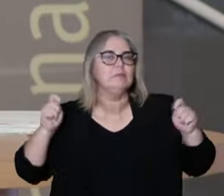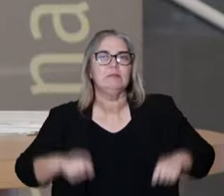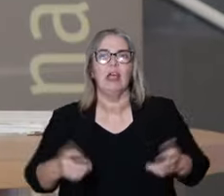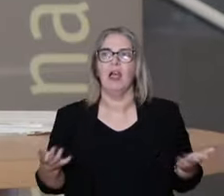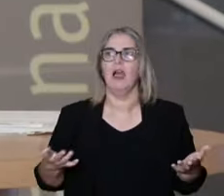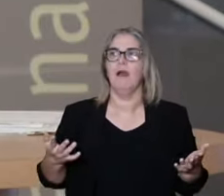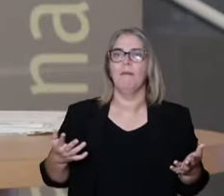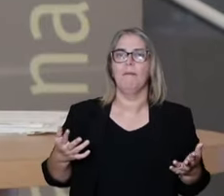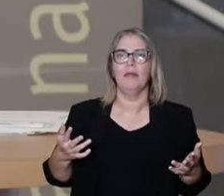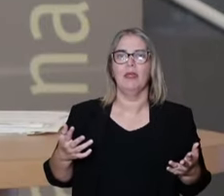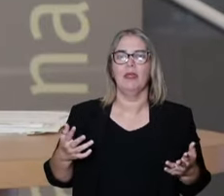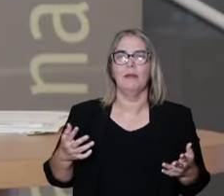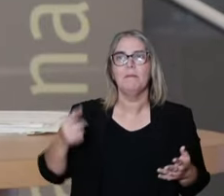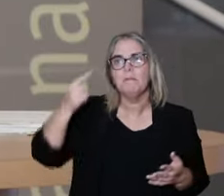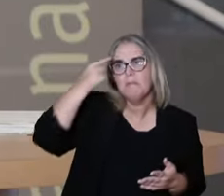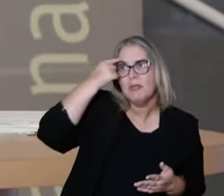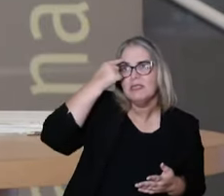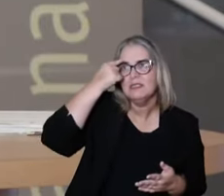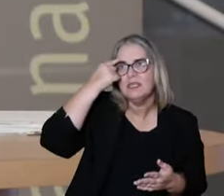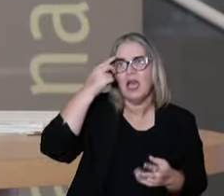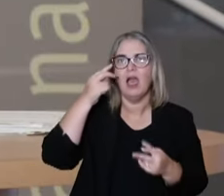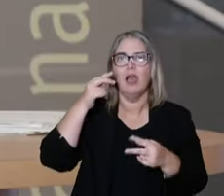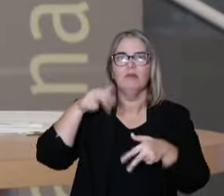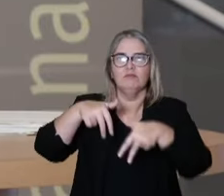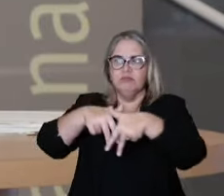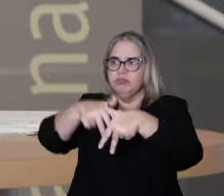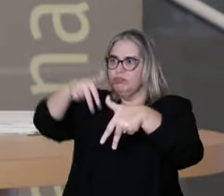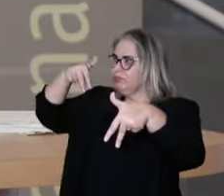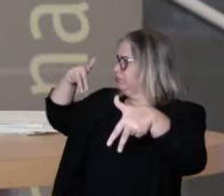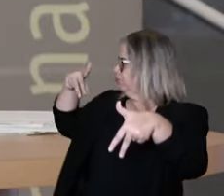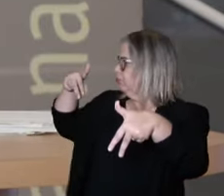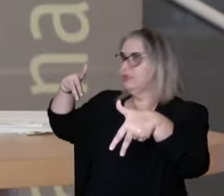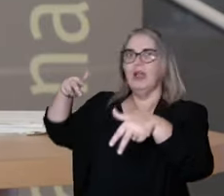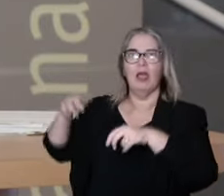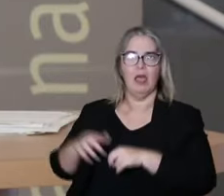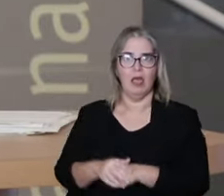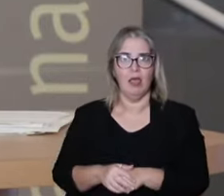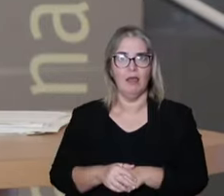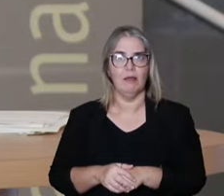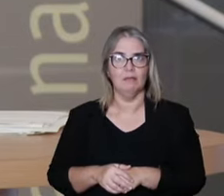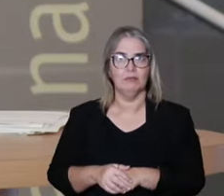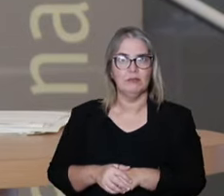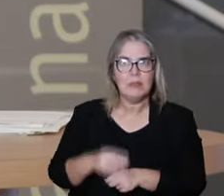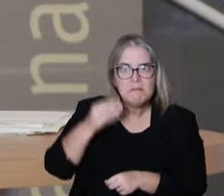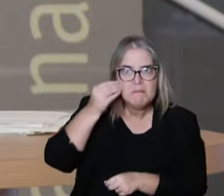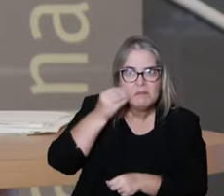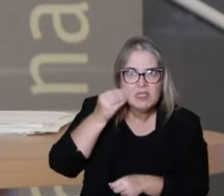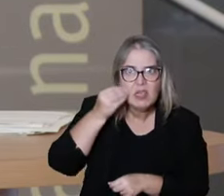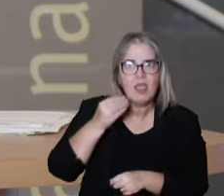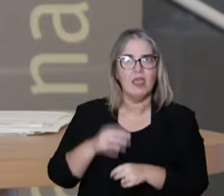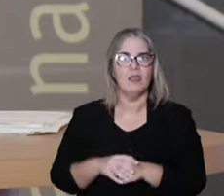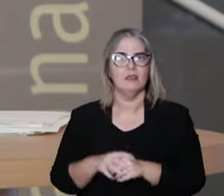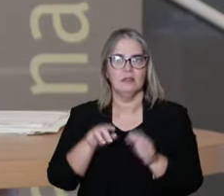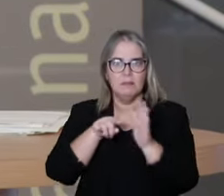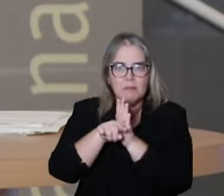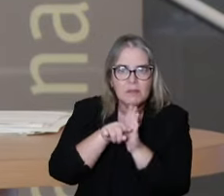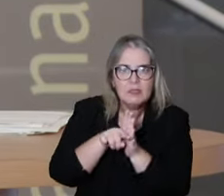possibility of looking at ancestral knowledge, our originary people,